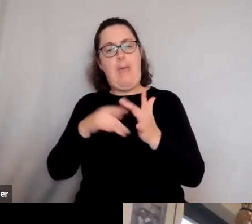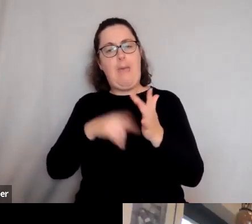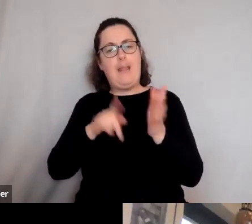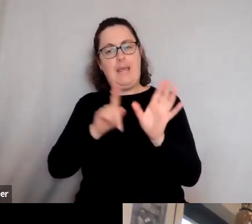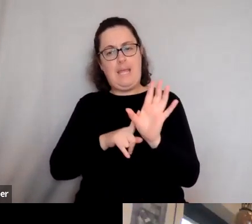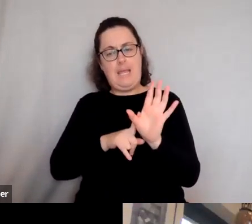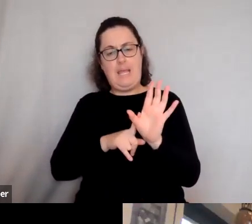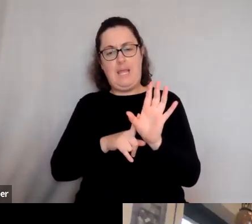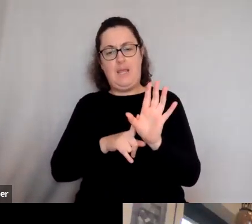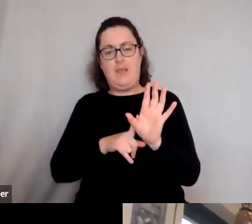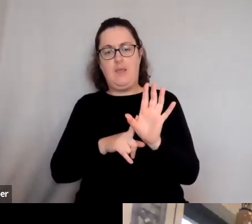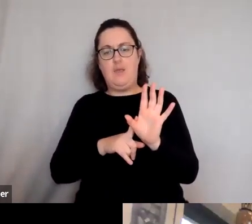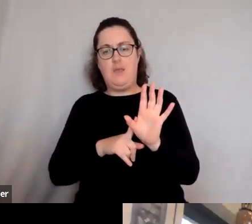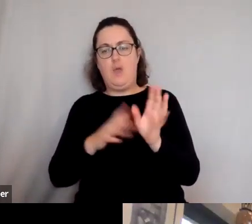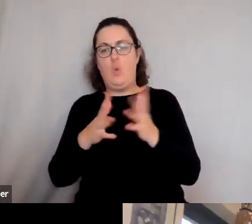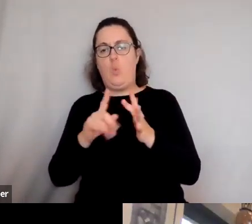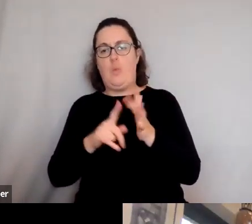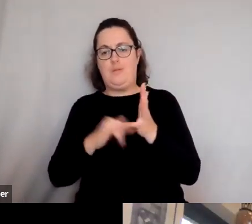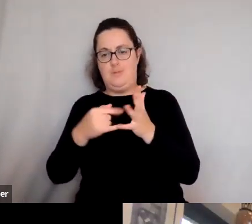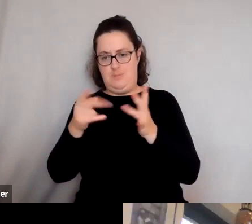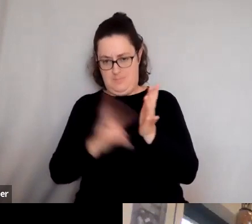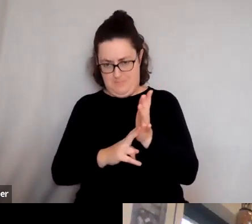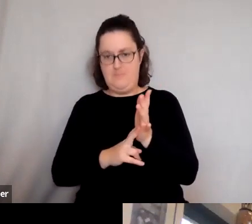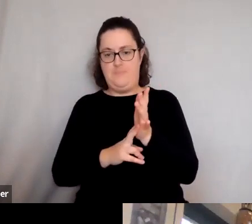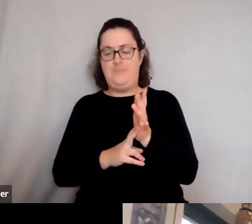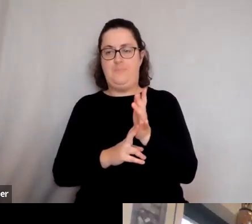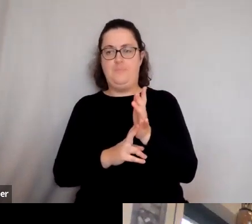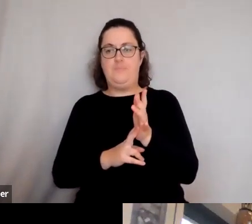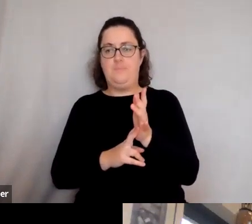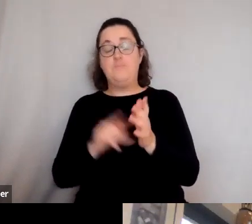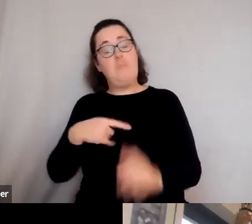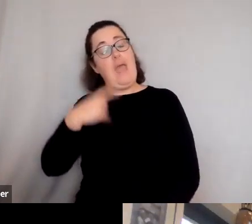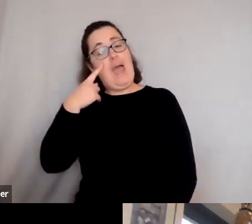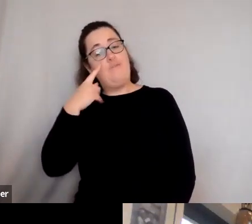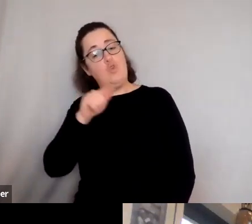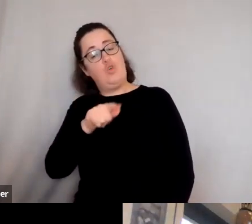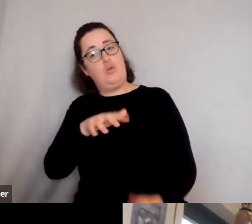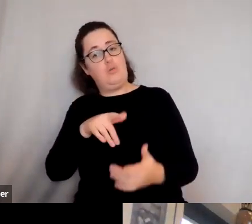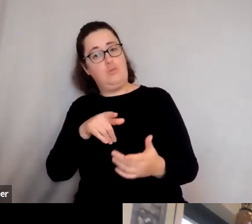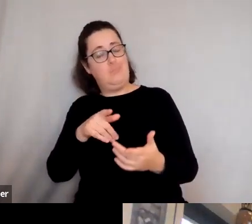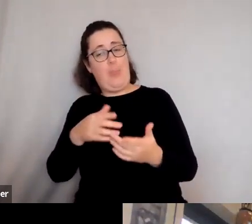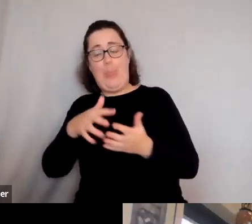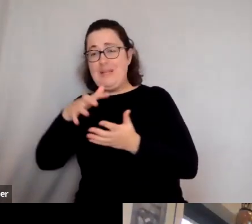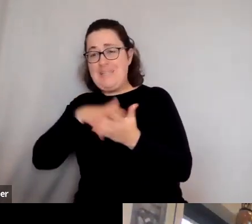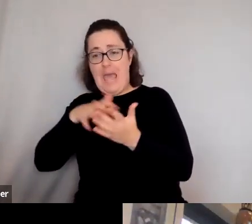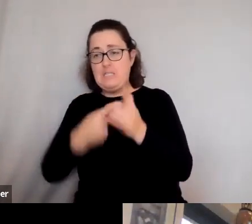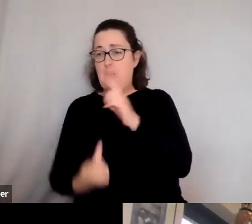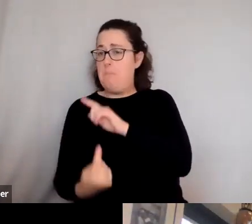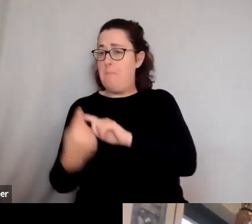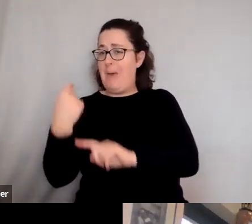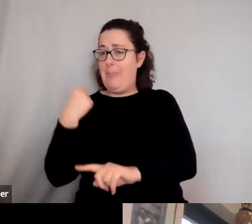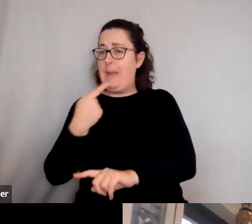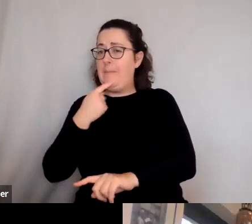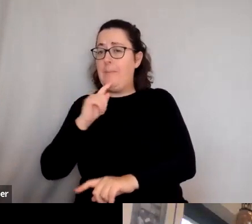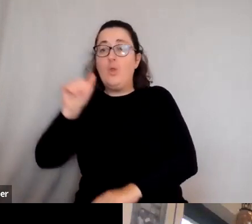and just dive into, you know, as the text that everybody in the ancient world sort of knew